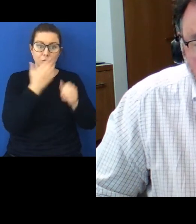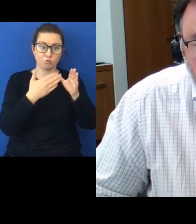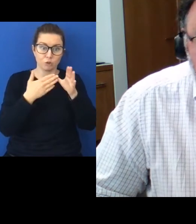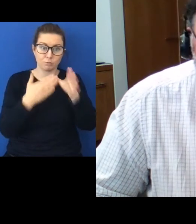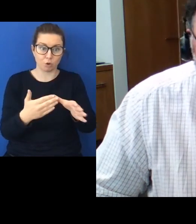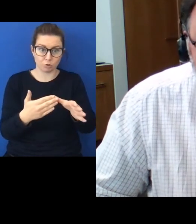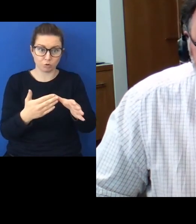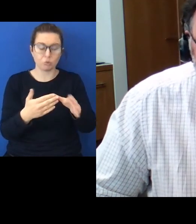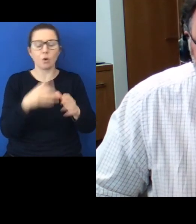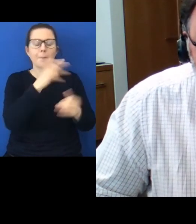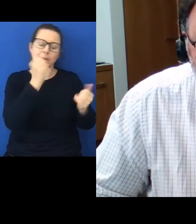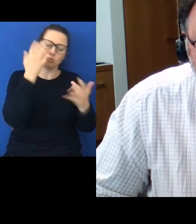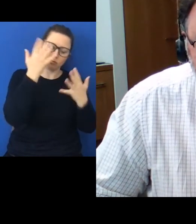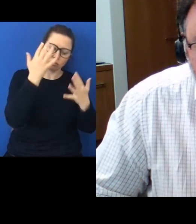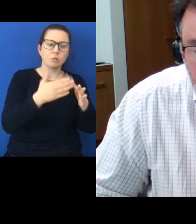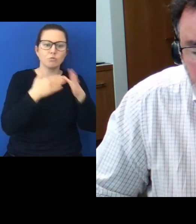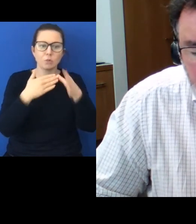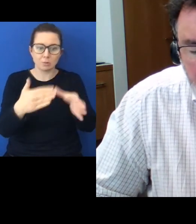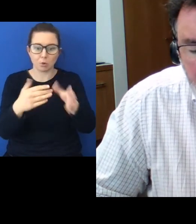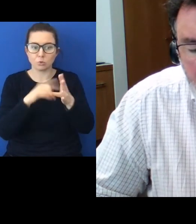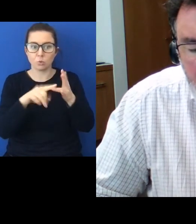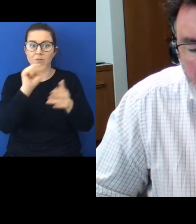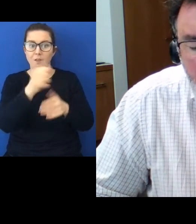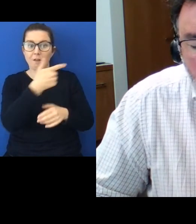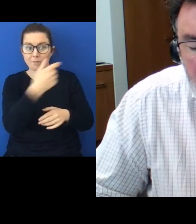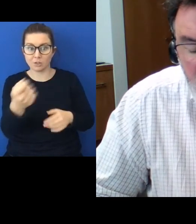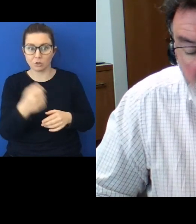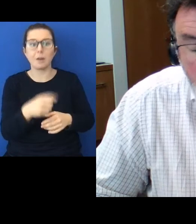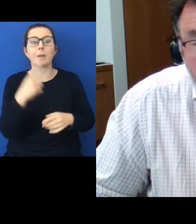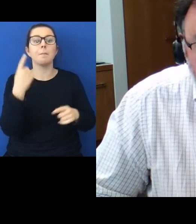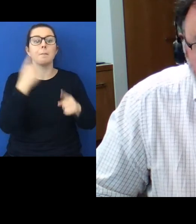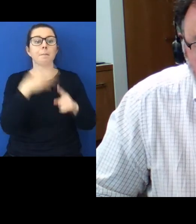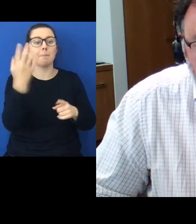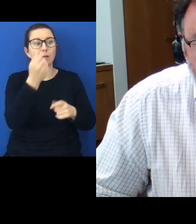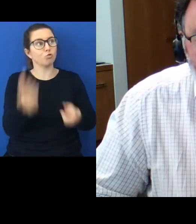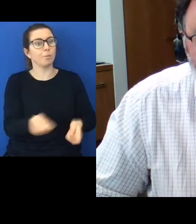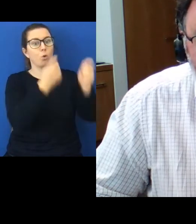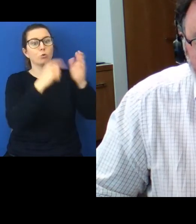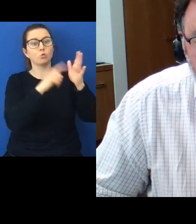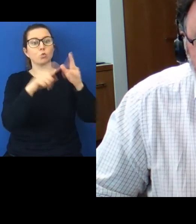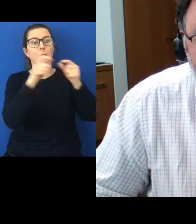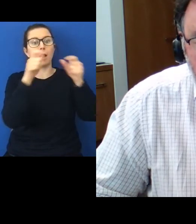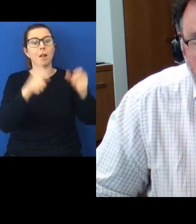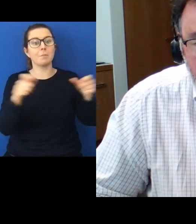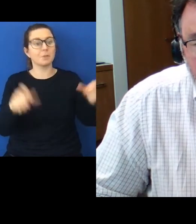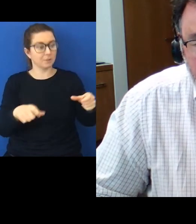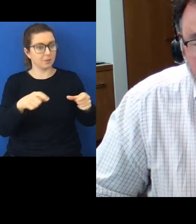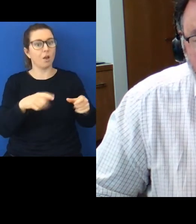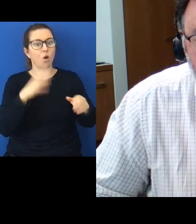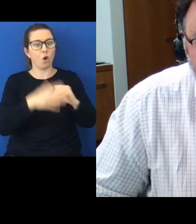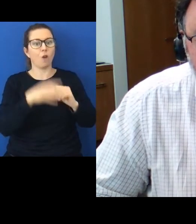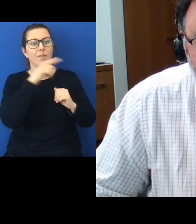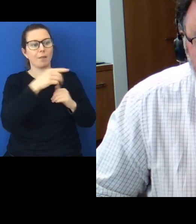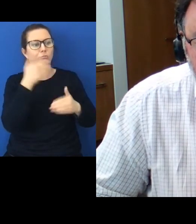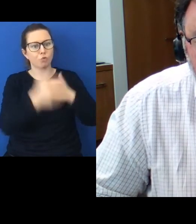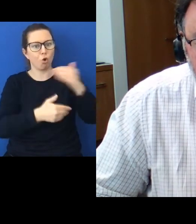must consider and respond to any such invitation and must report to parliament on the progress being made with